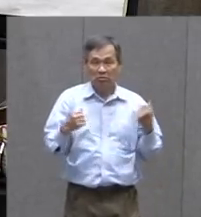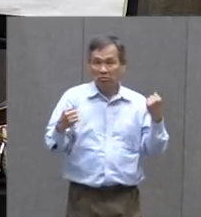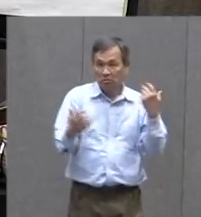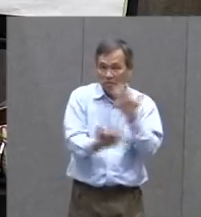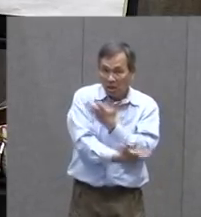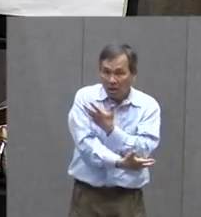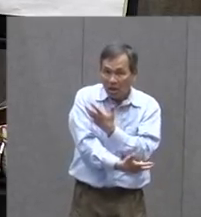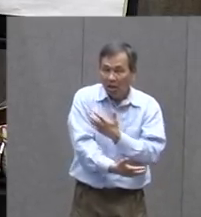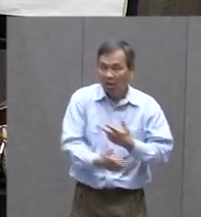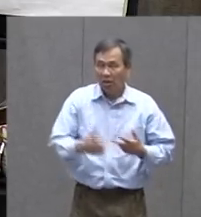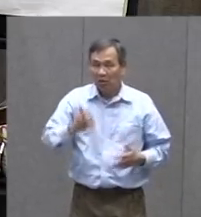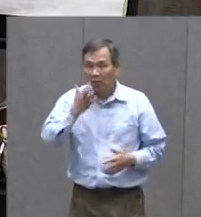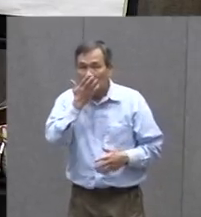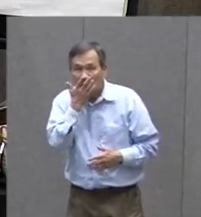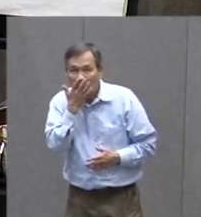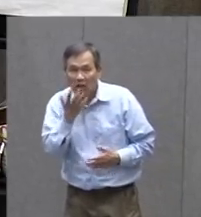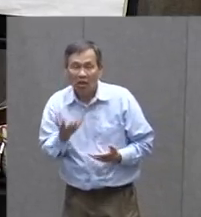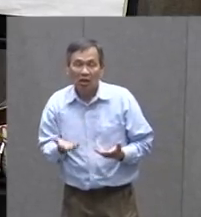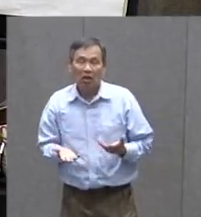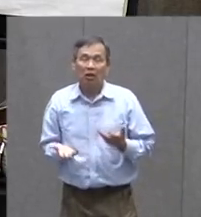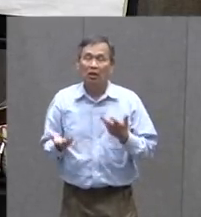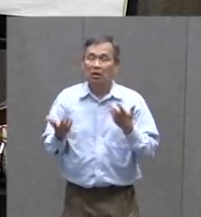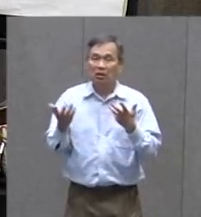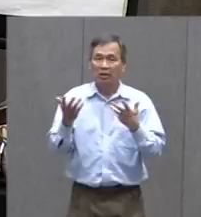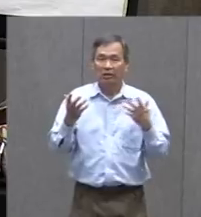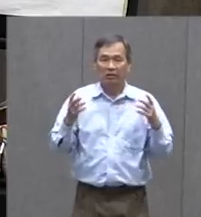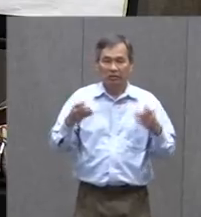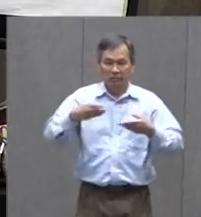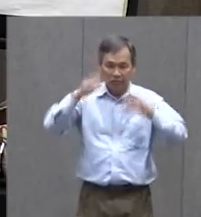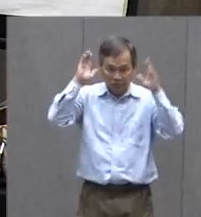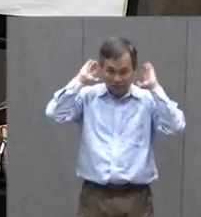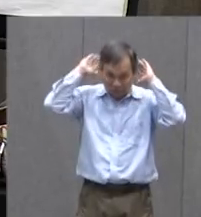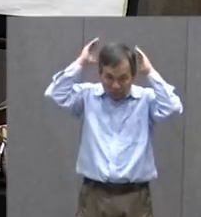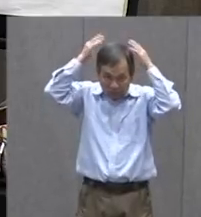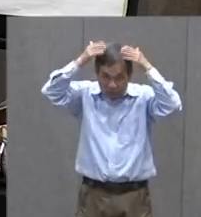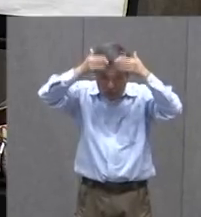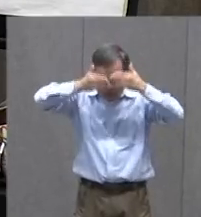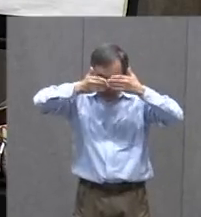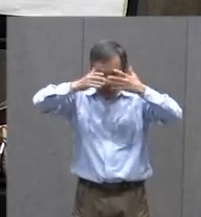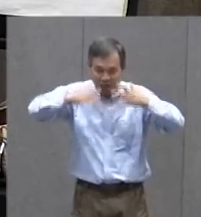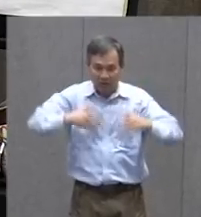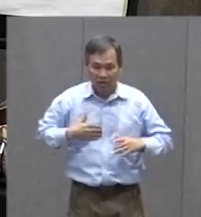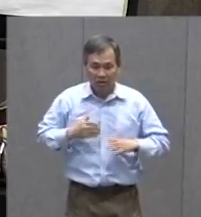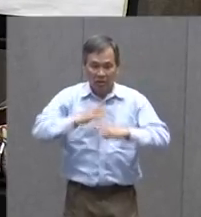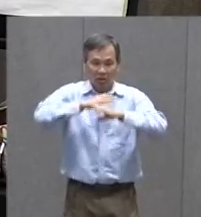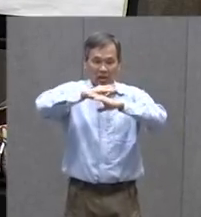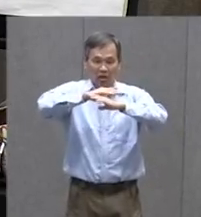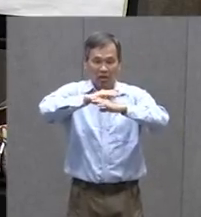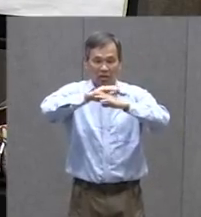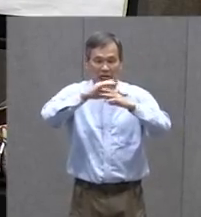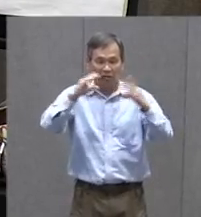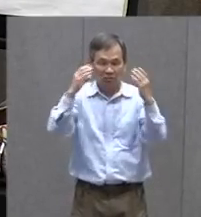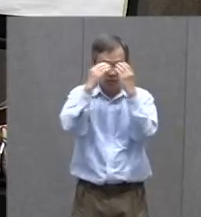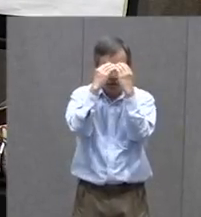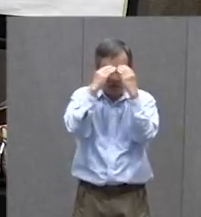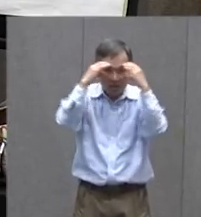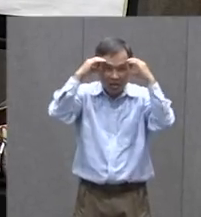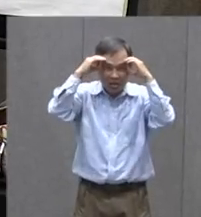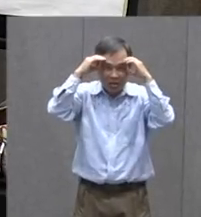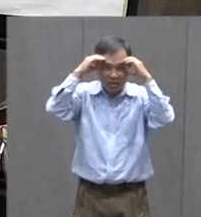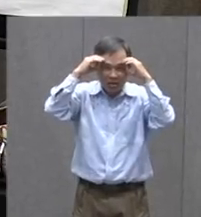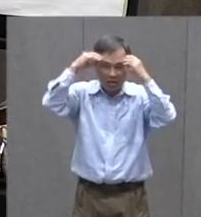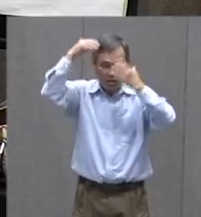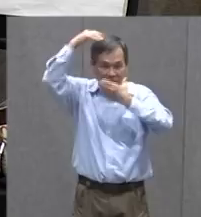Are They What Color Are They Do They Wear A Cape Do They Have Armor And All Of Those Kind Of Things So Want To Describe